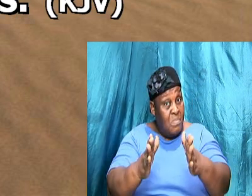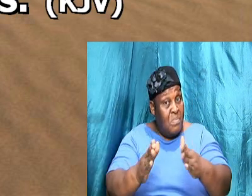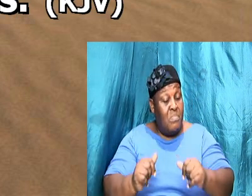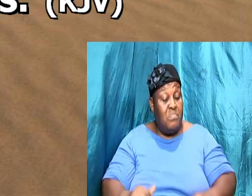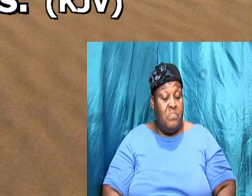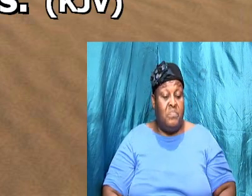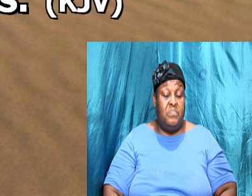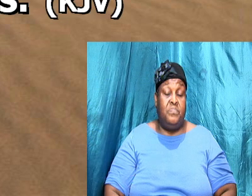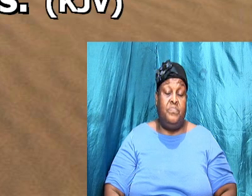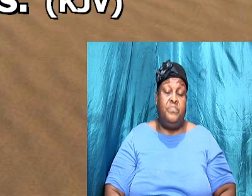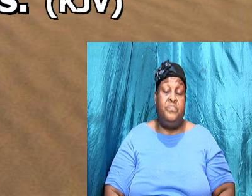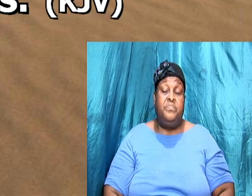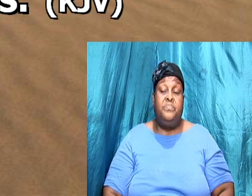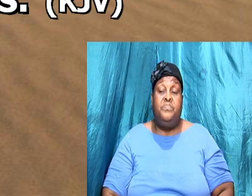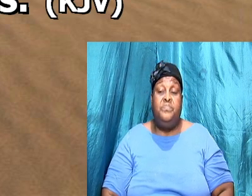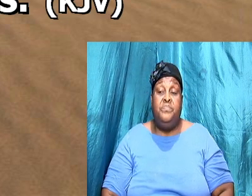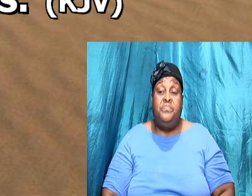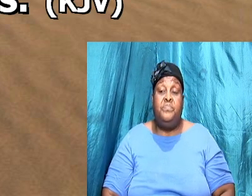part